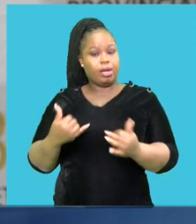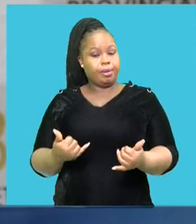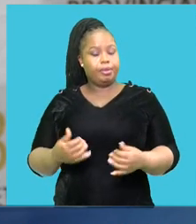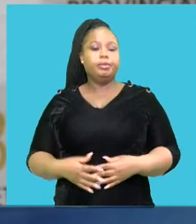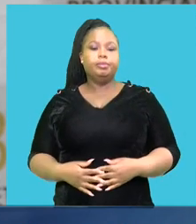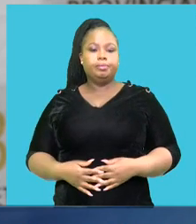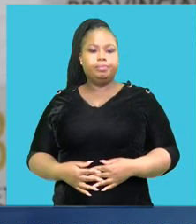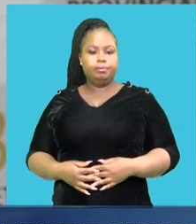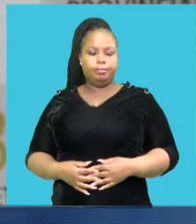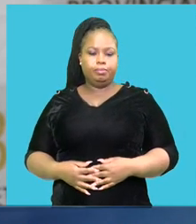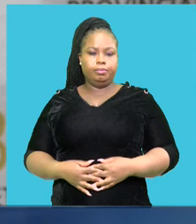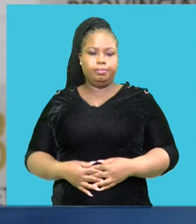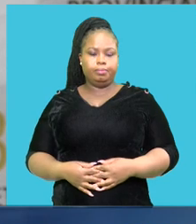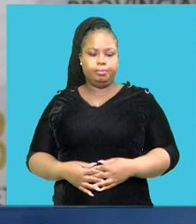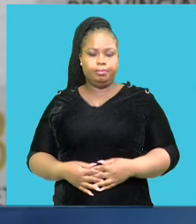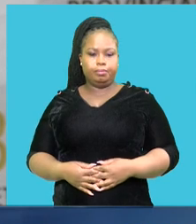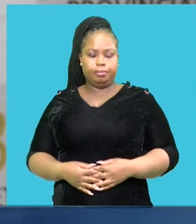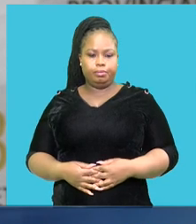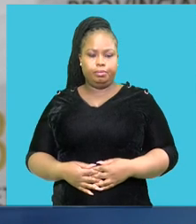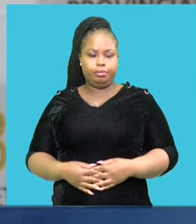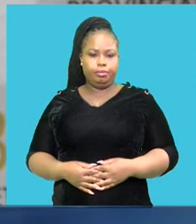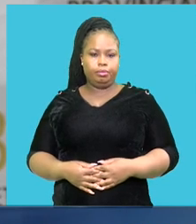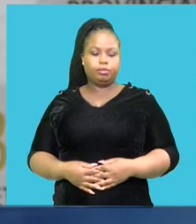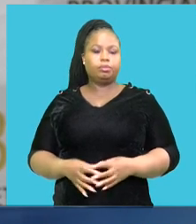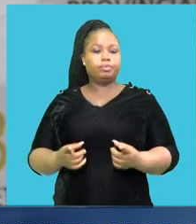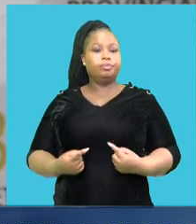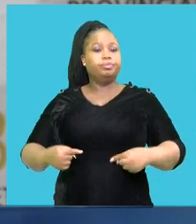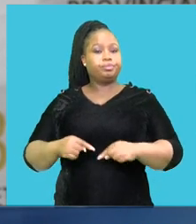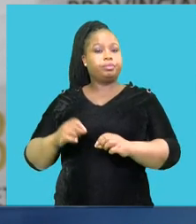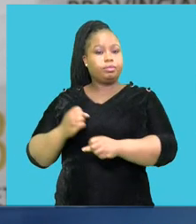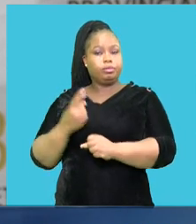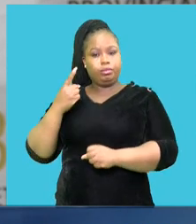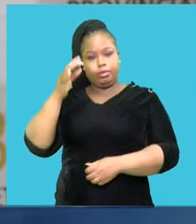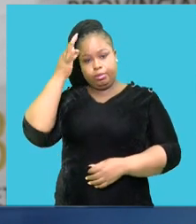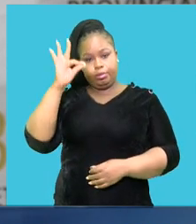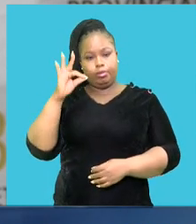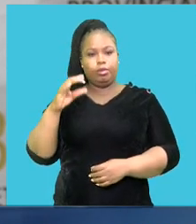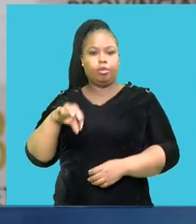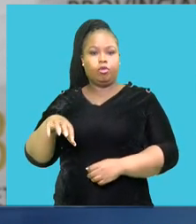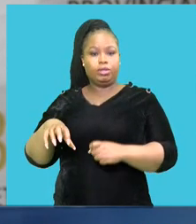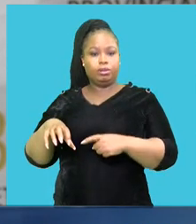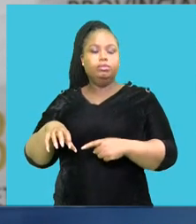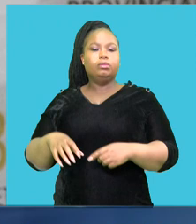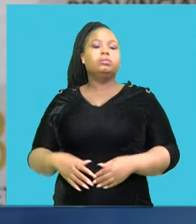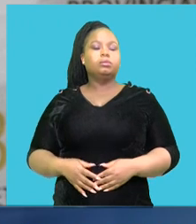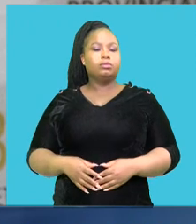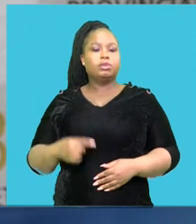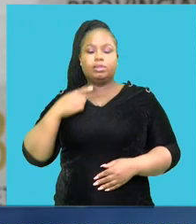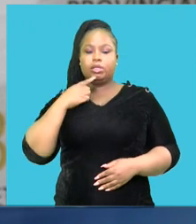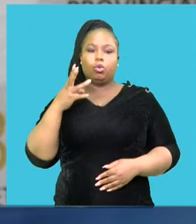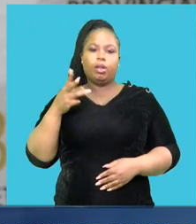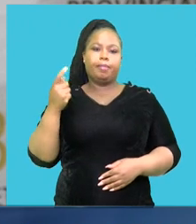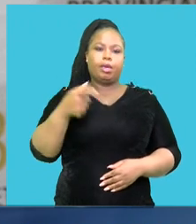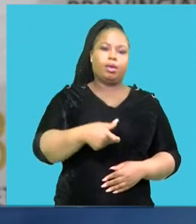undertaking has been made by the Houteng provincial government to reinstate non